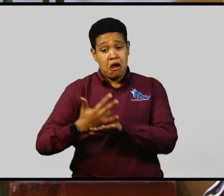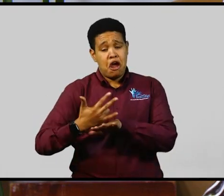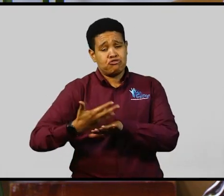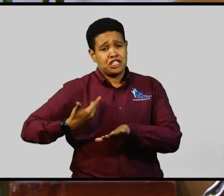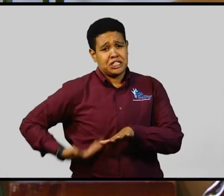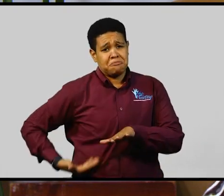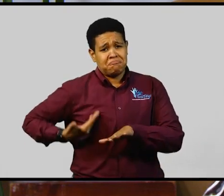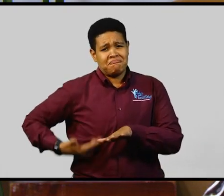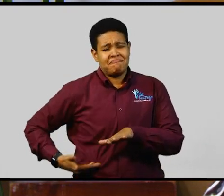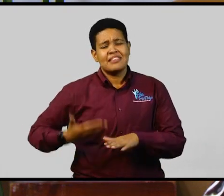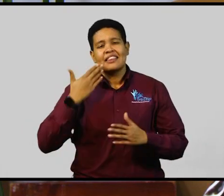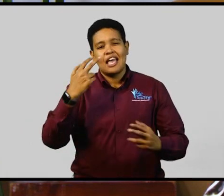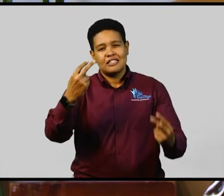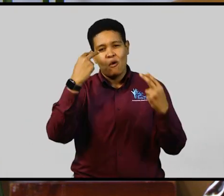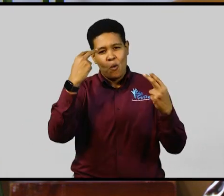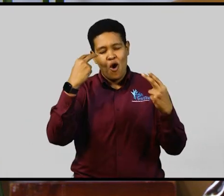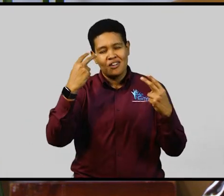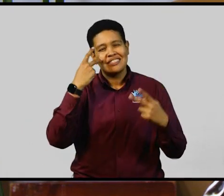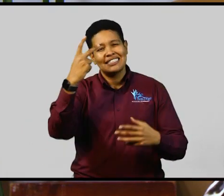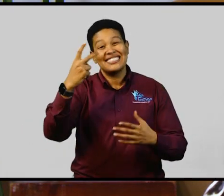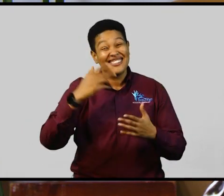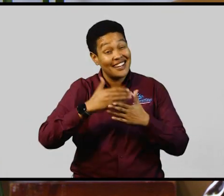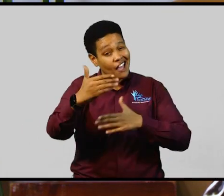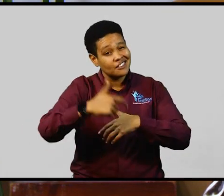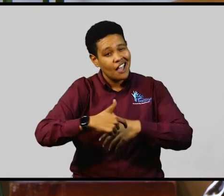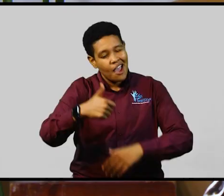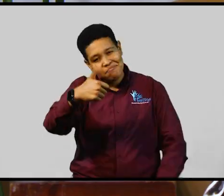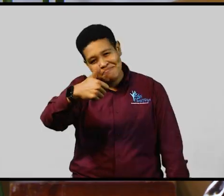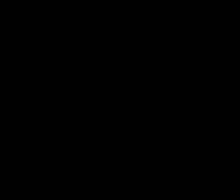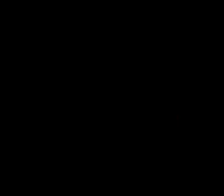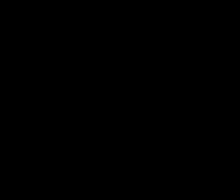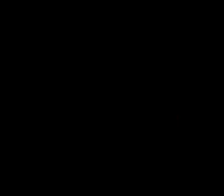Dr. Christine Hendricks. Thanks for watching and see you next time.